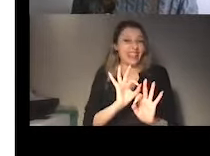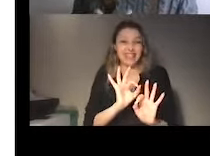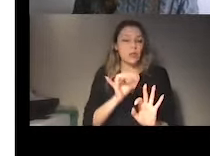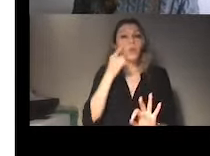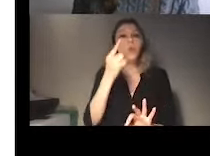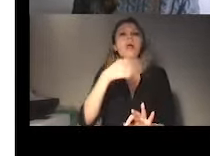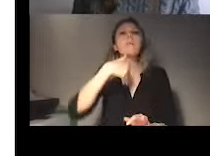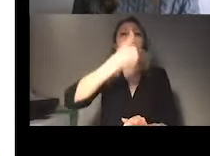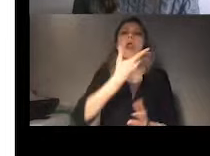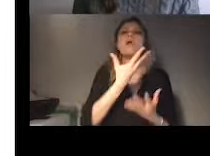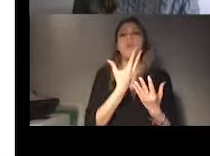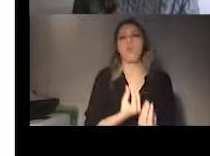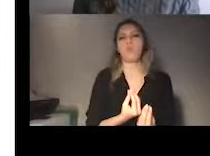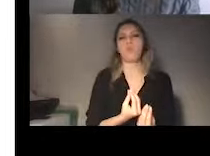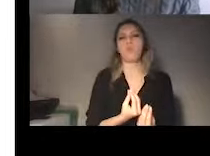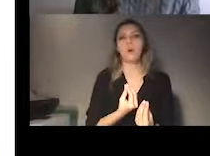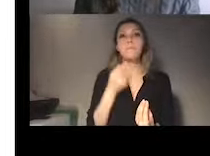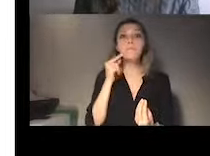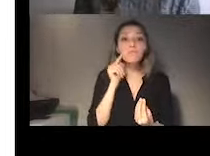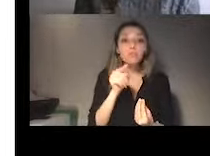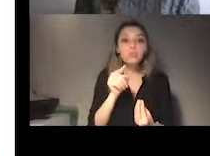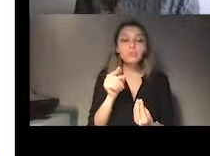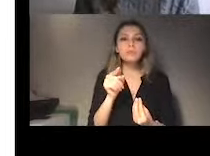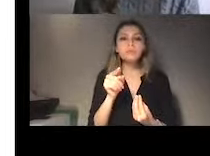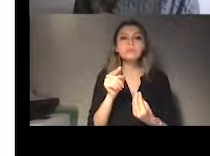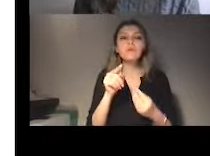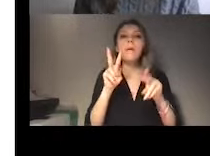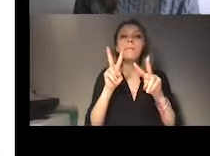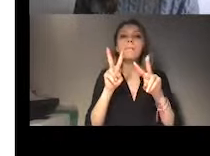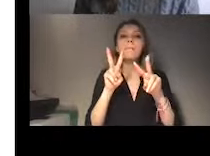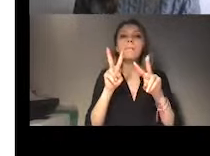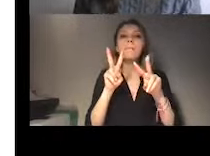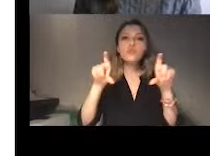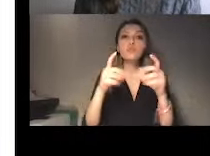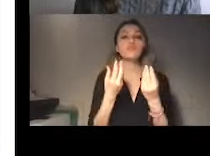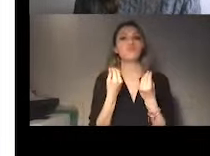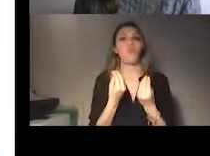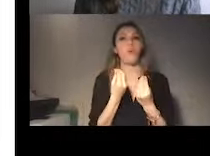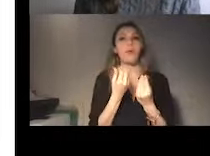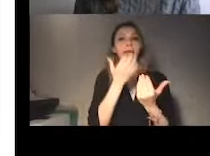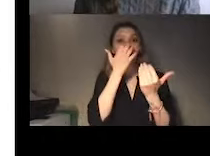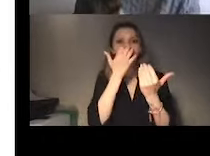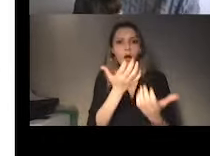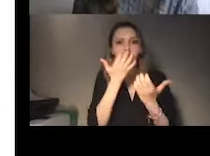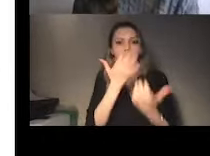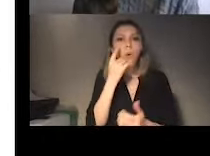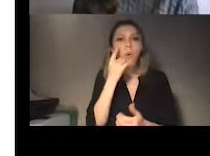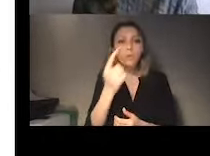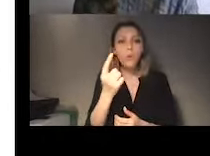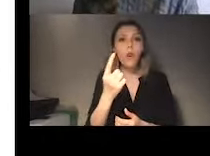the recommendations that are issued by the states can be some good